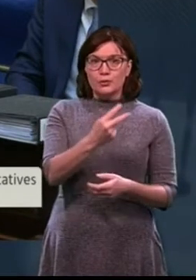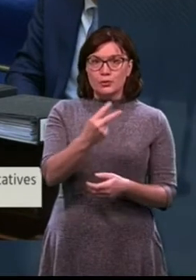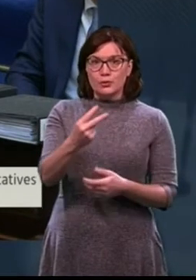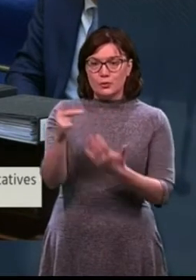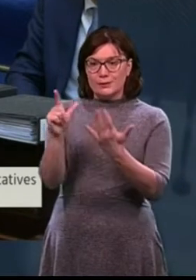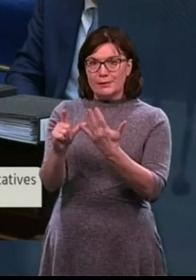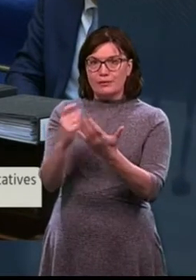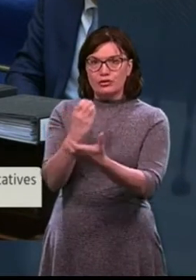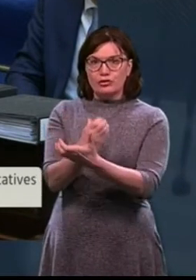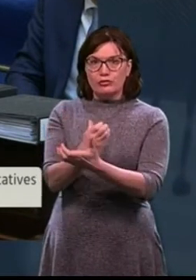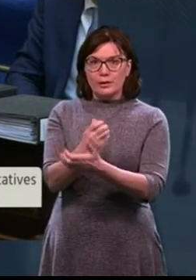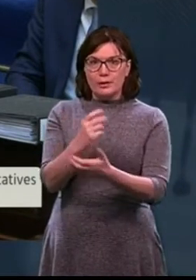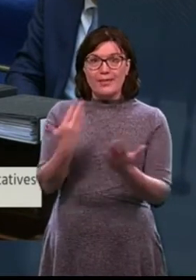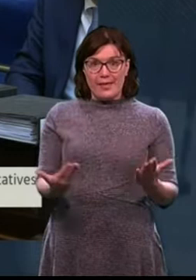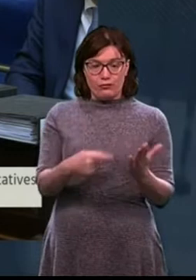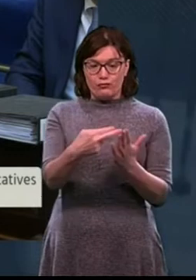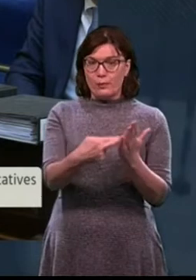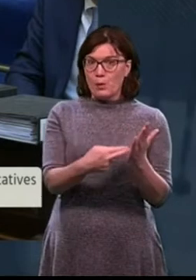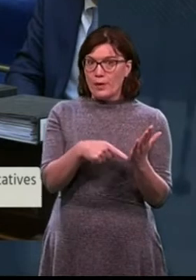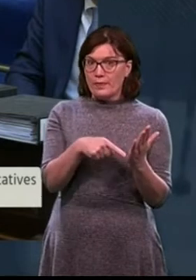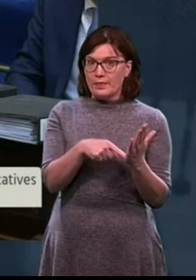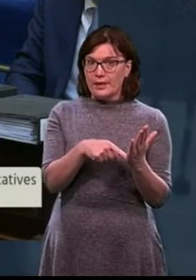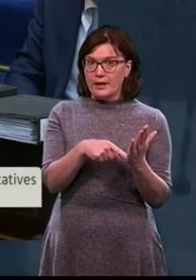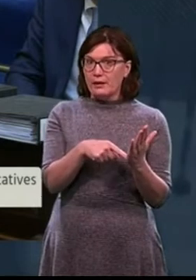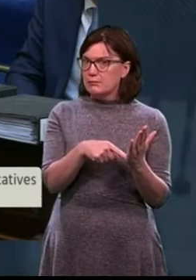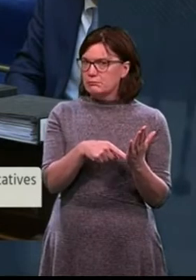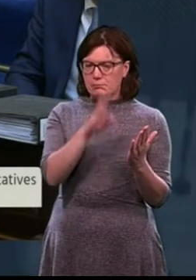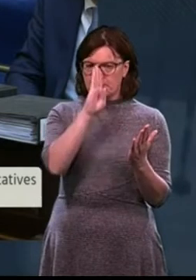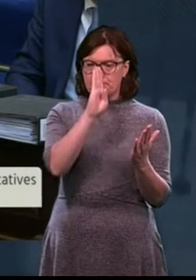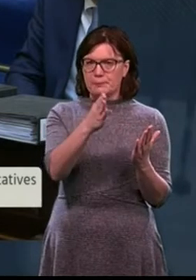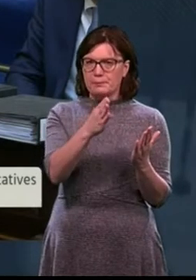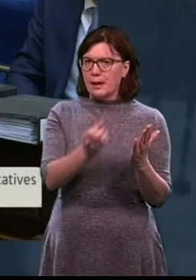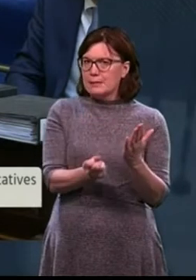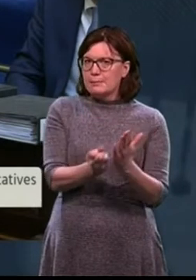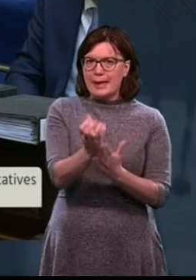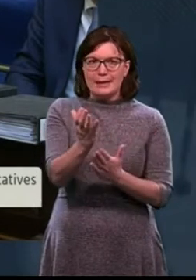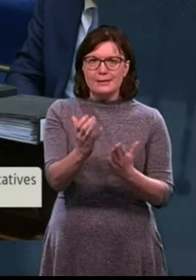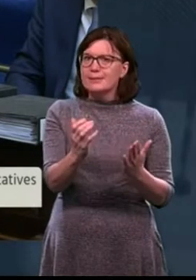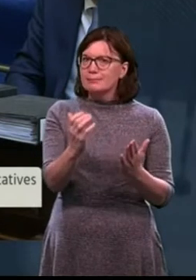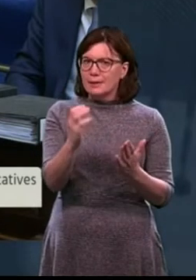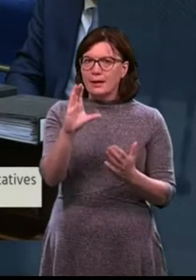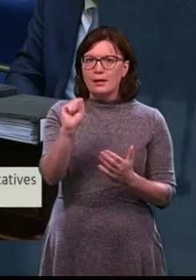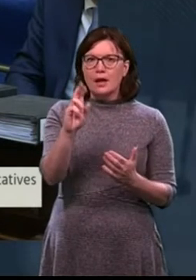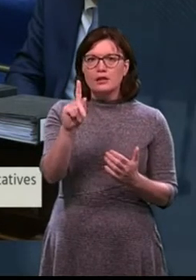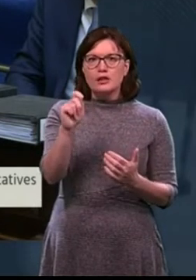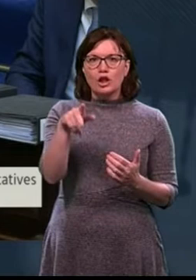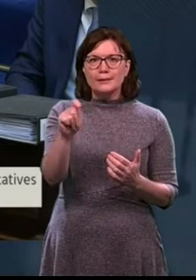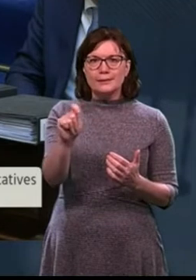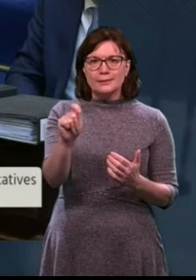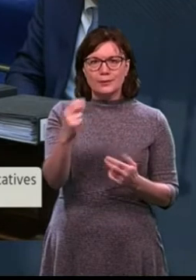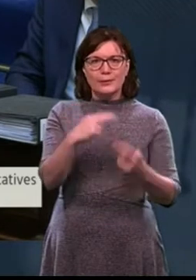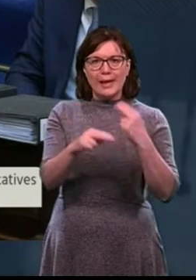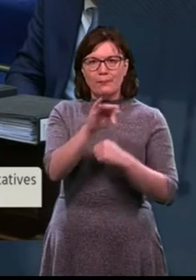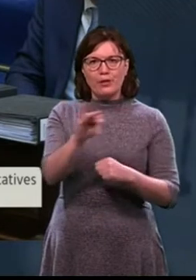was deemed by the report, which doesn't put any punches, to be fair, to the consultant, Sean Maskey is his name, who came over from the UK.